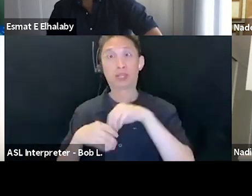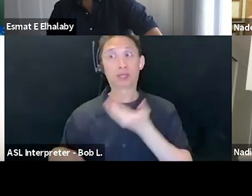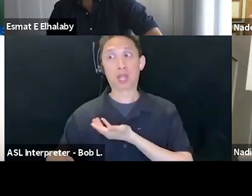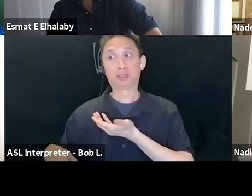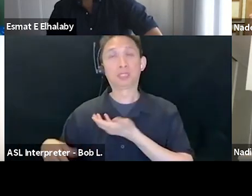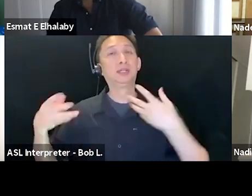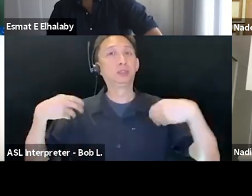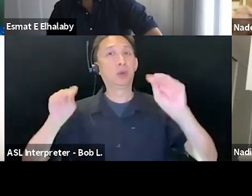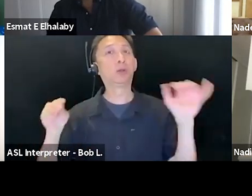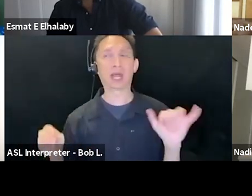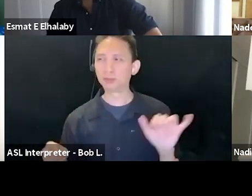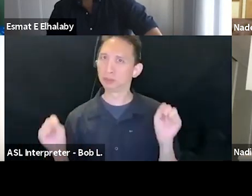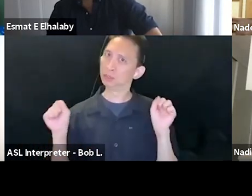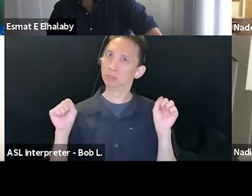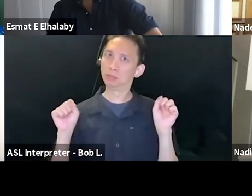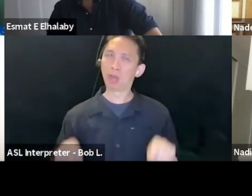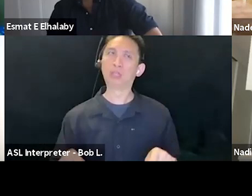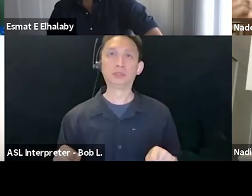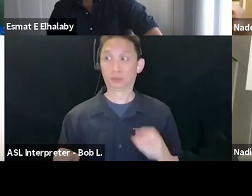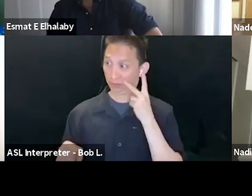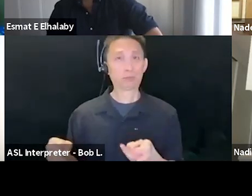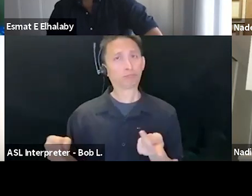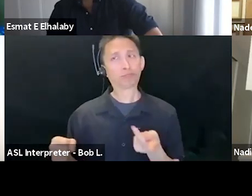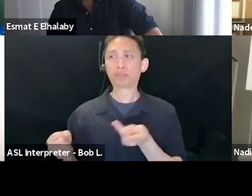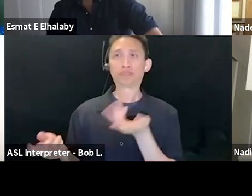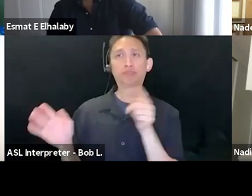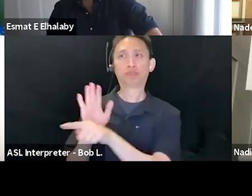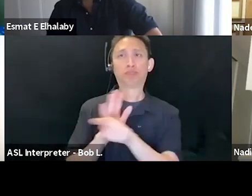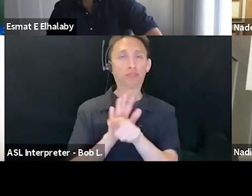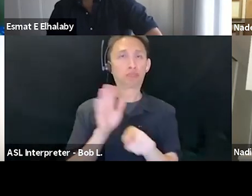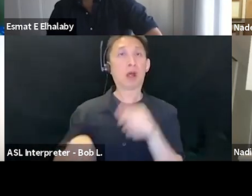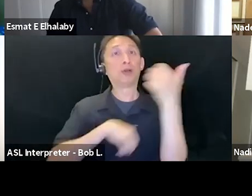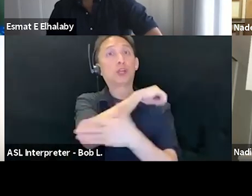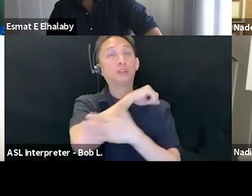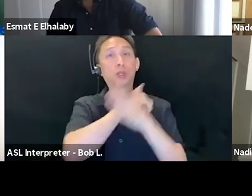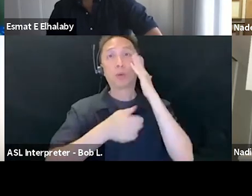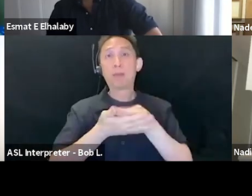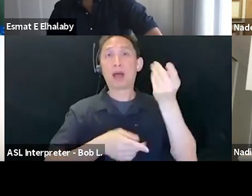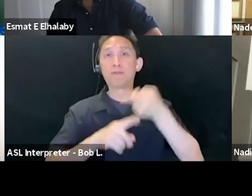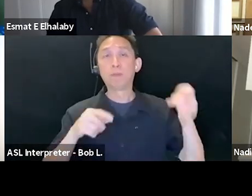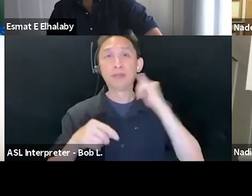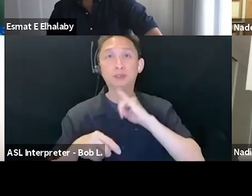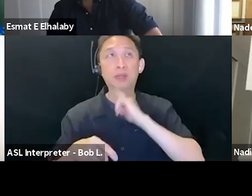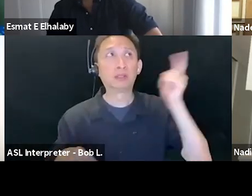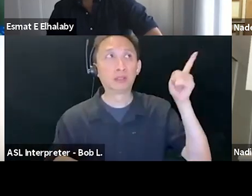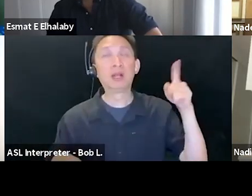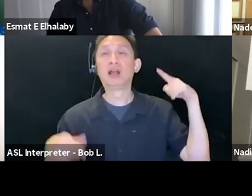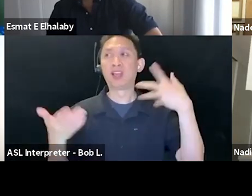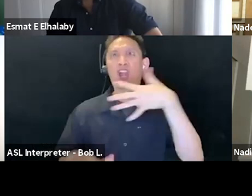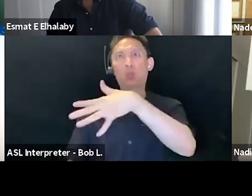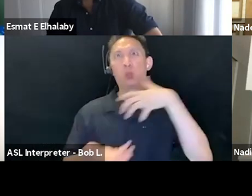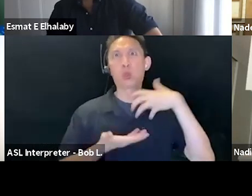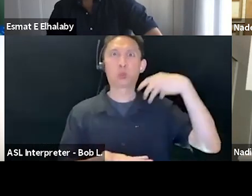combat proven to countries. Yeah. And those countries are buying it from Israel and Israel is living and on this